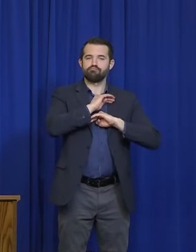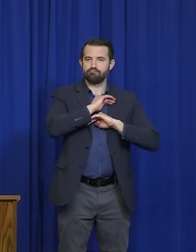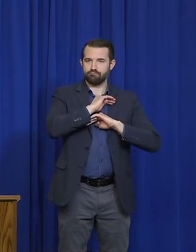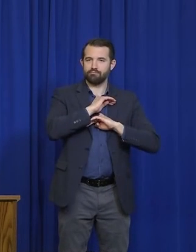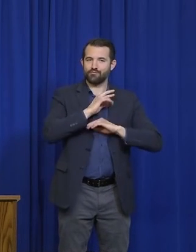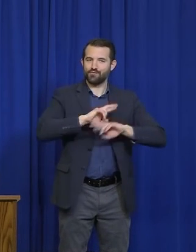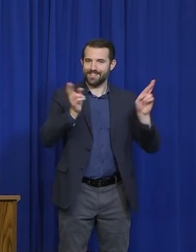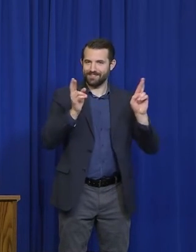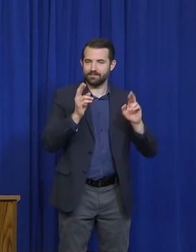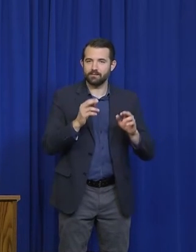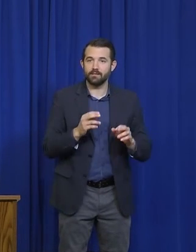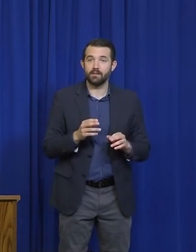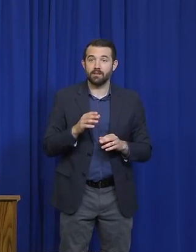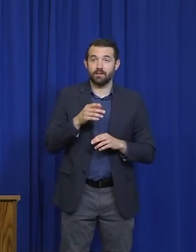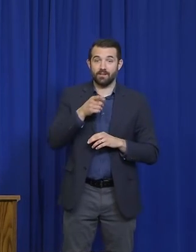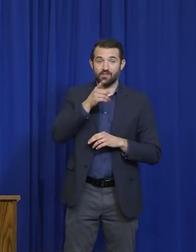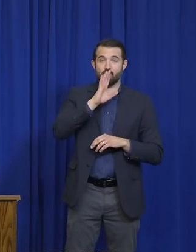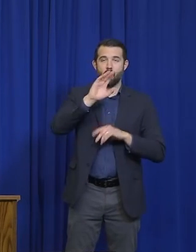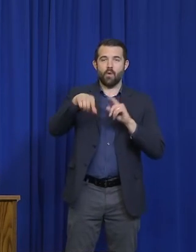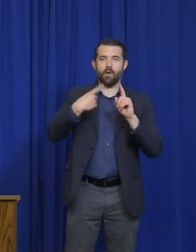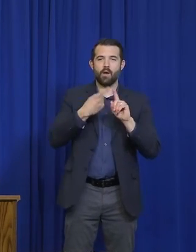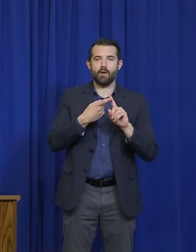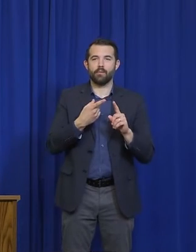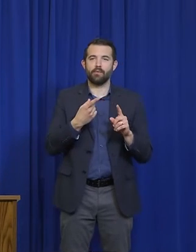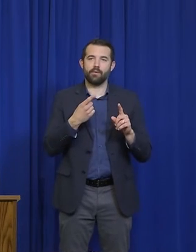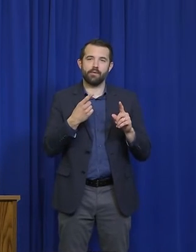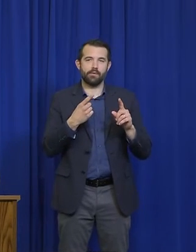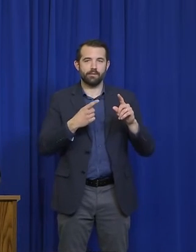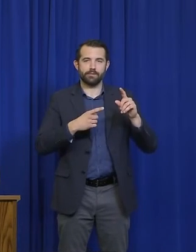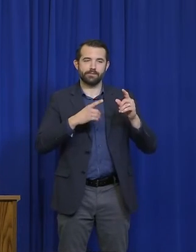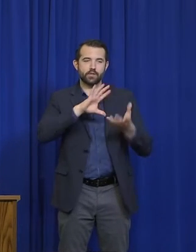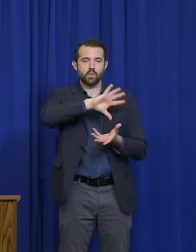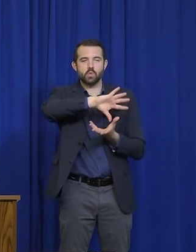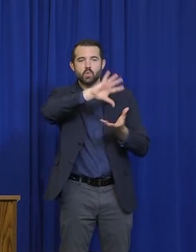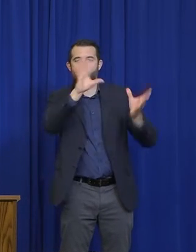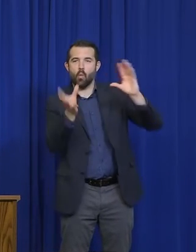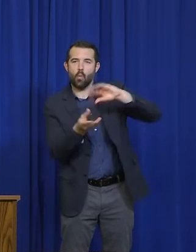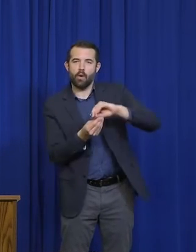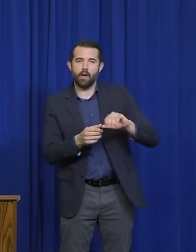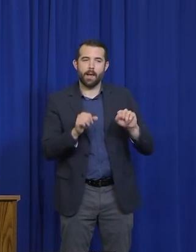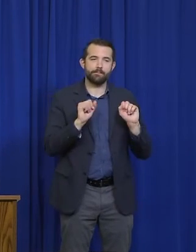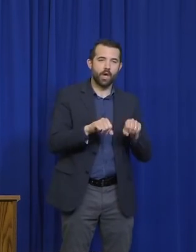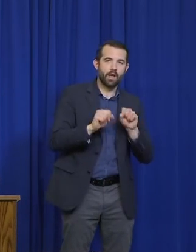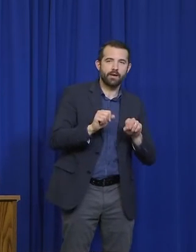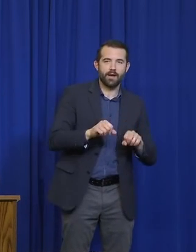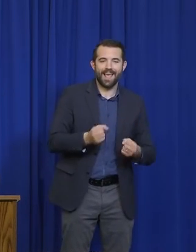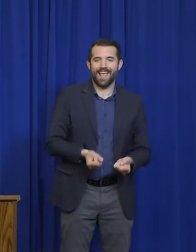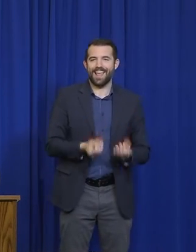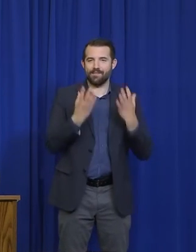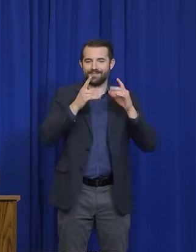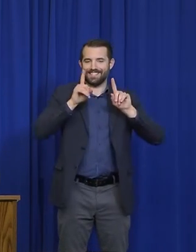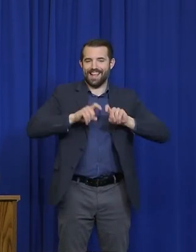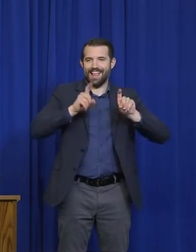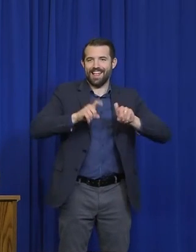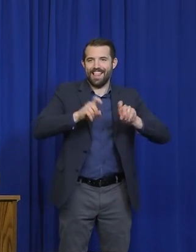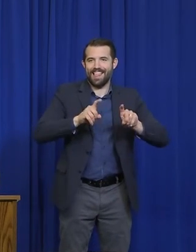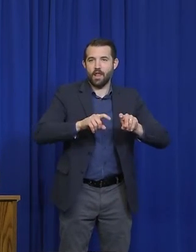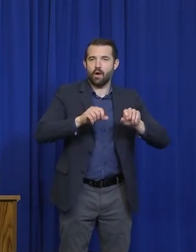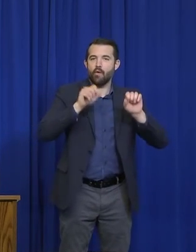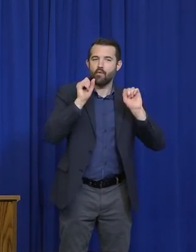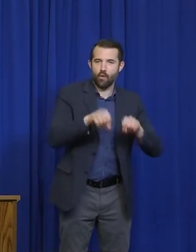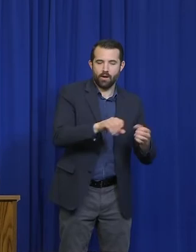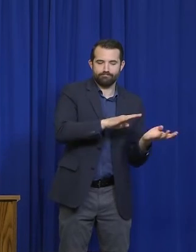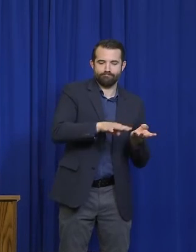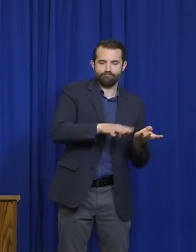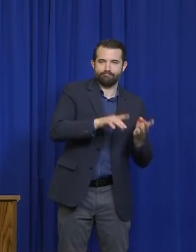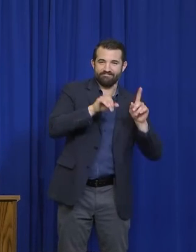the overall total capacity of tests that could be done. And that's what we're working on. Our goal is to allow it such